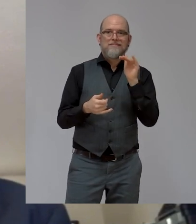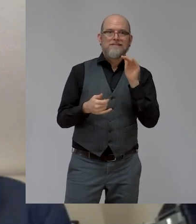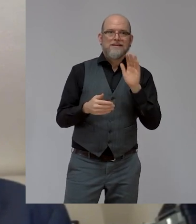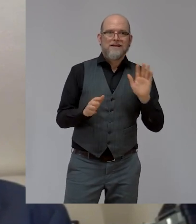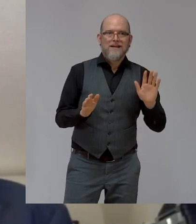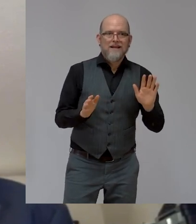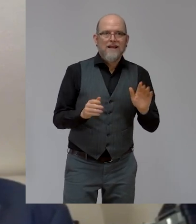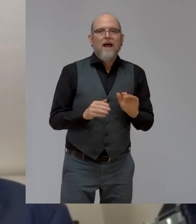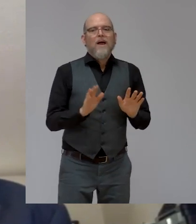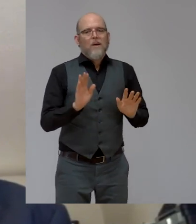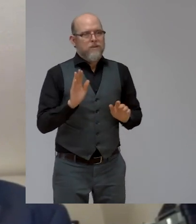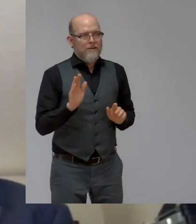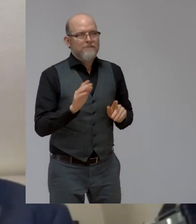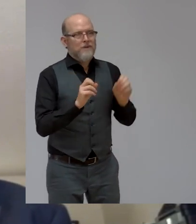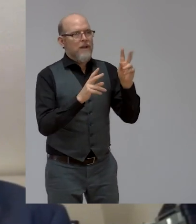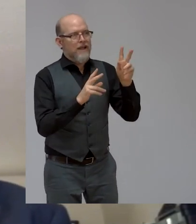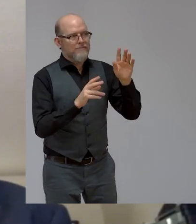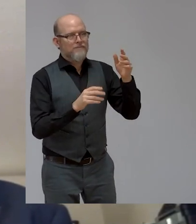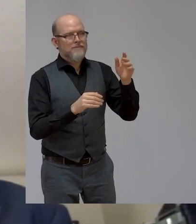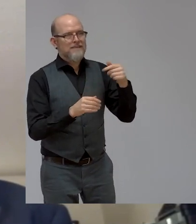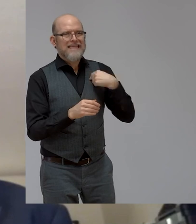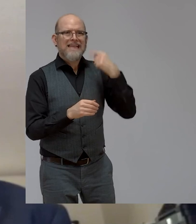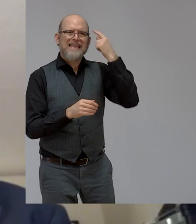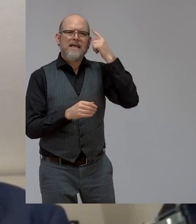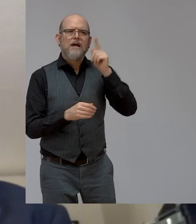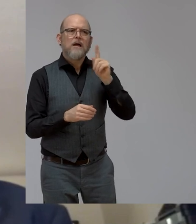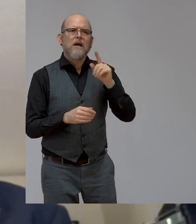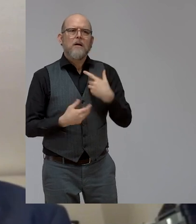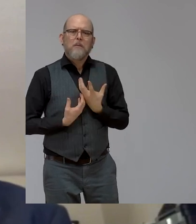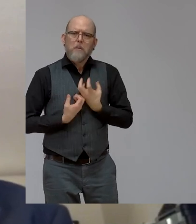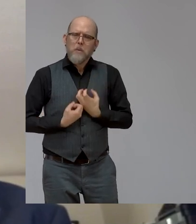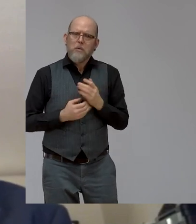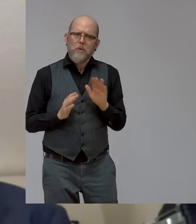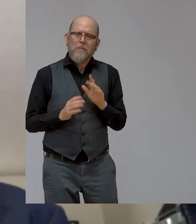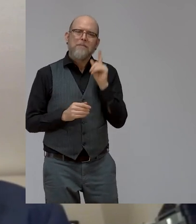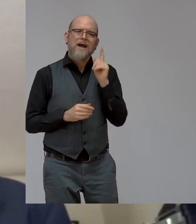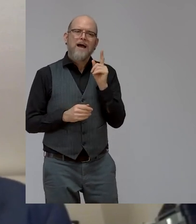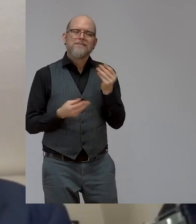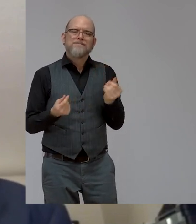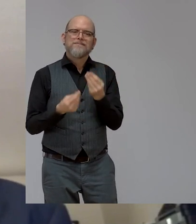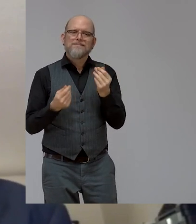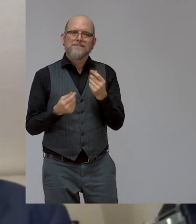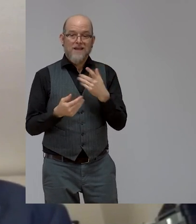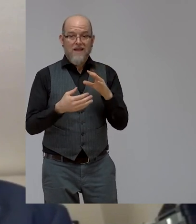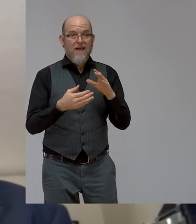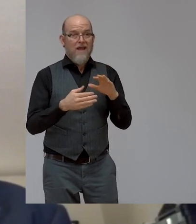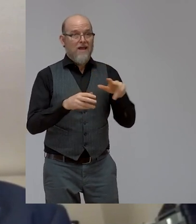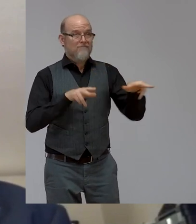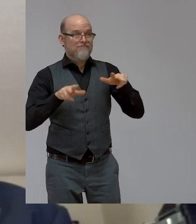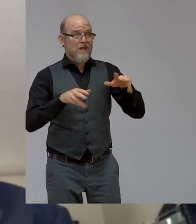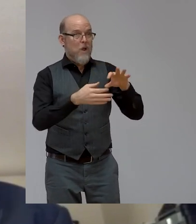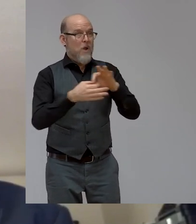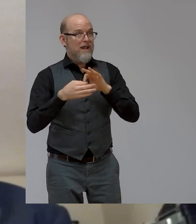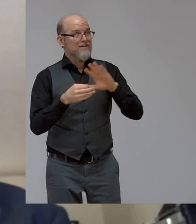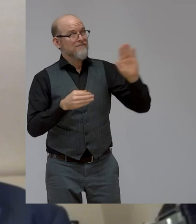like that, but I really feel that organizations such as yours, and many others,